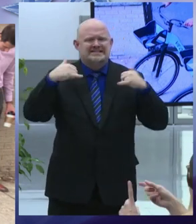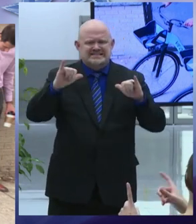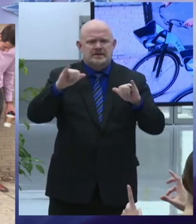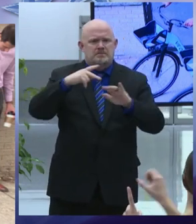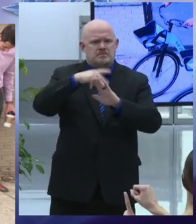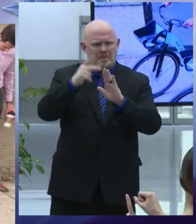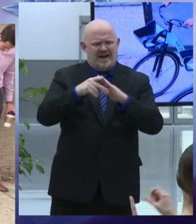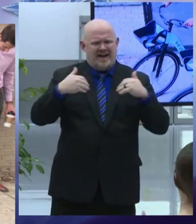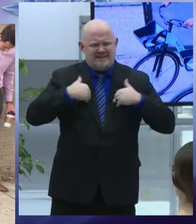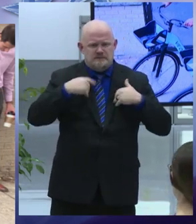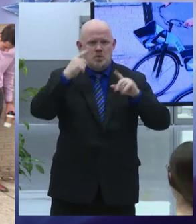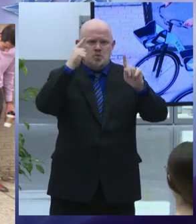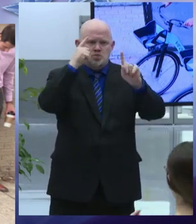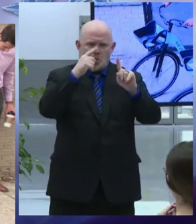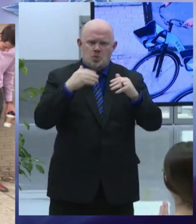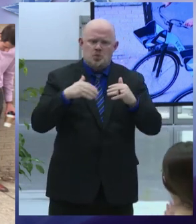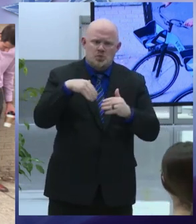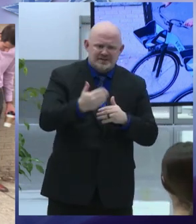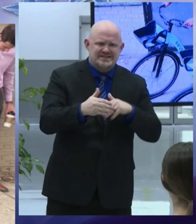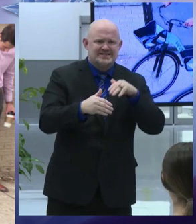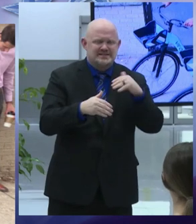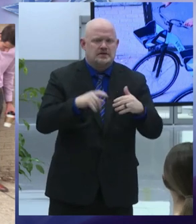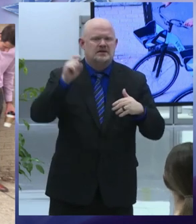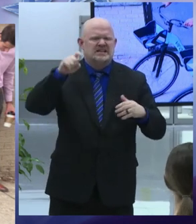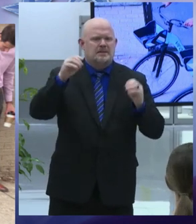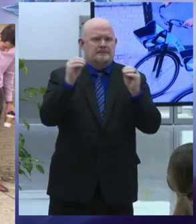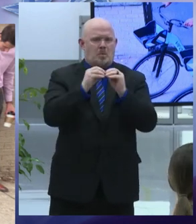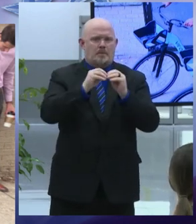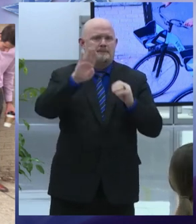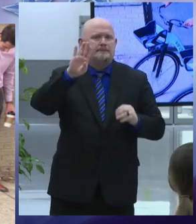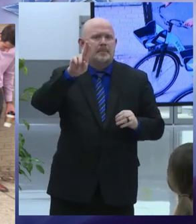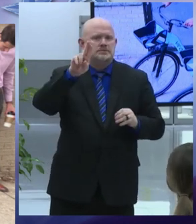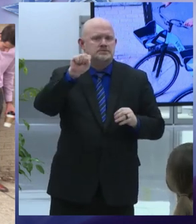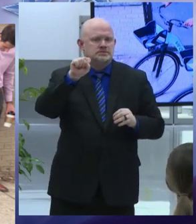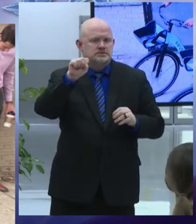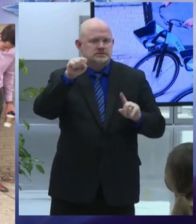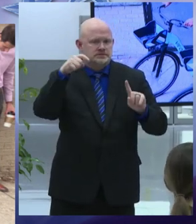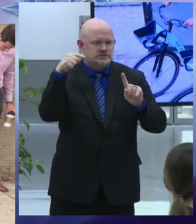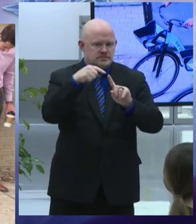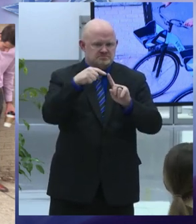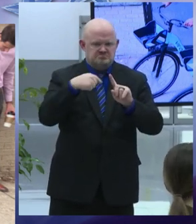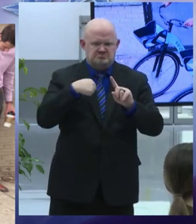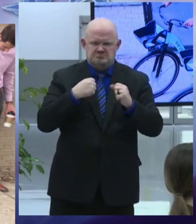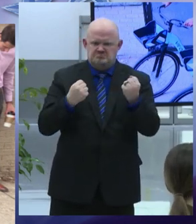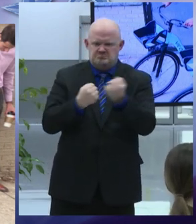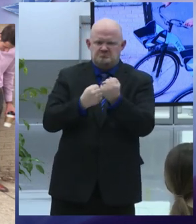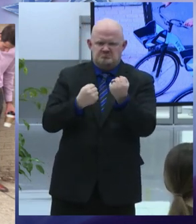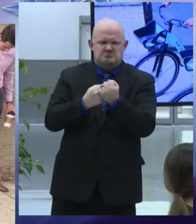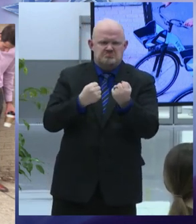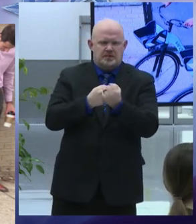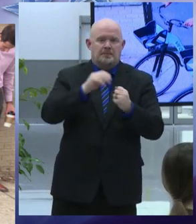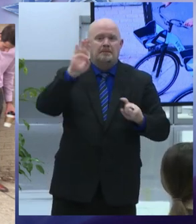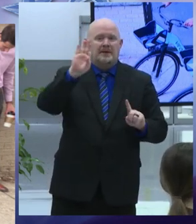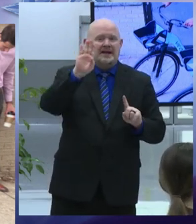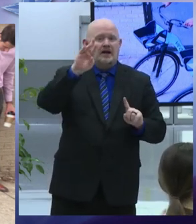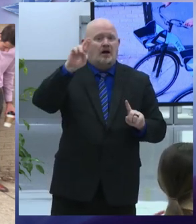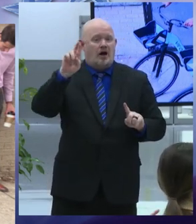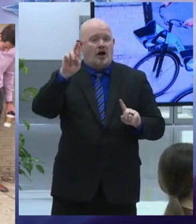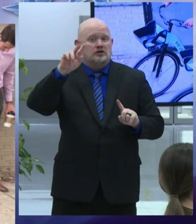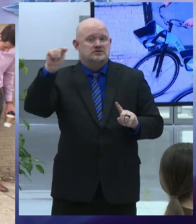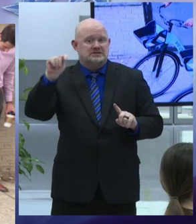bus rapid transit system we have support for brt among our state and federal delegation centro is on board